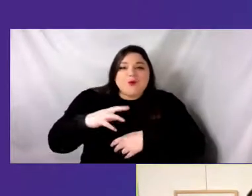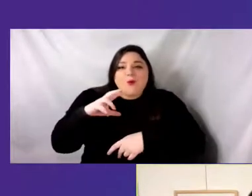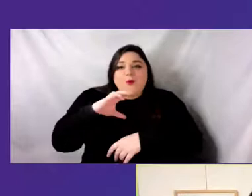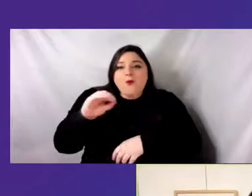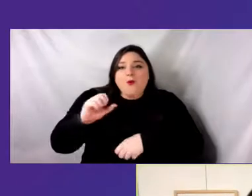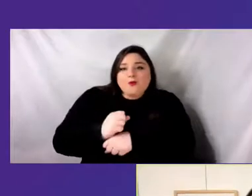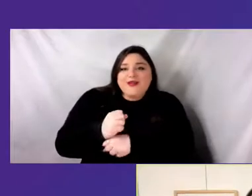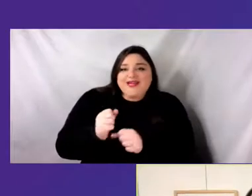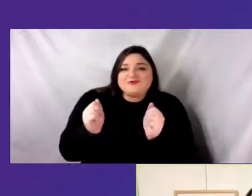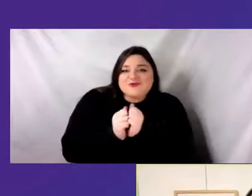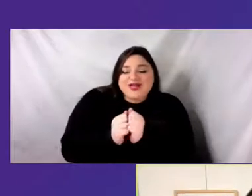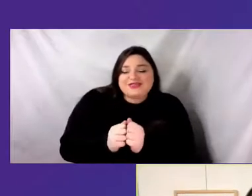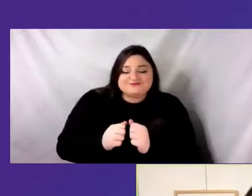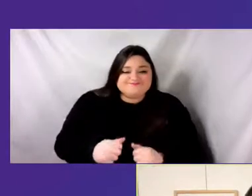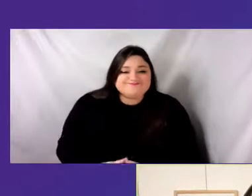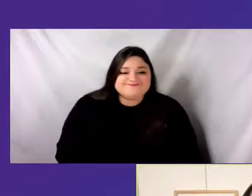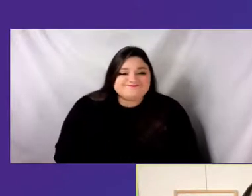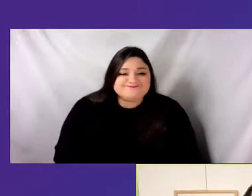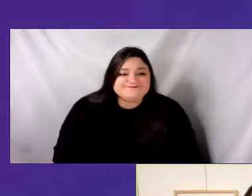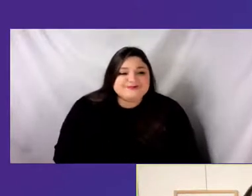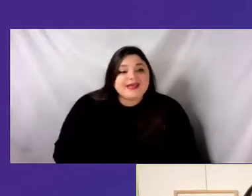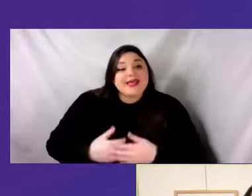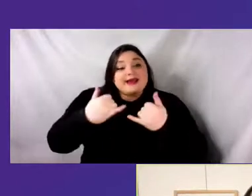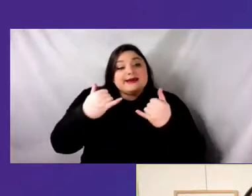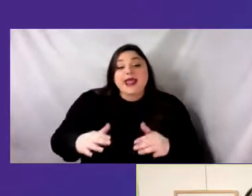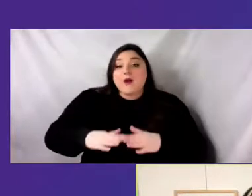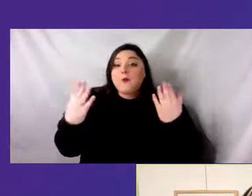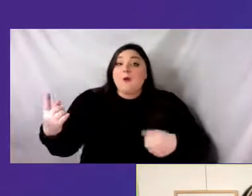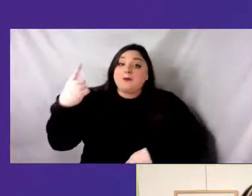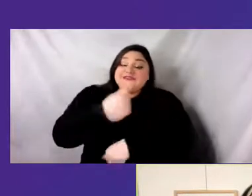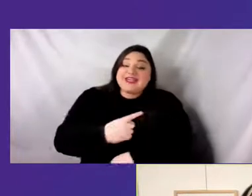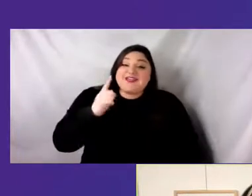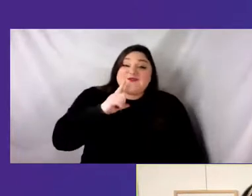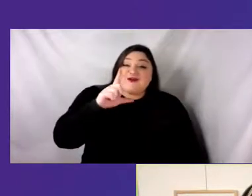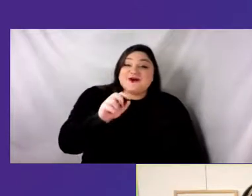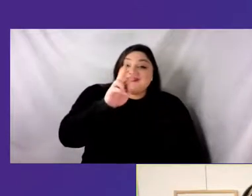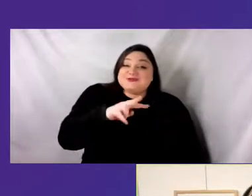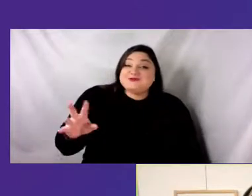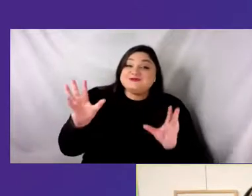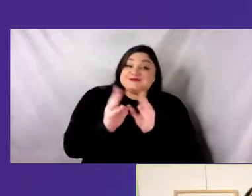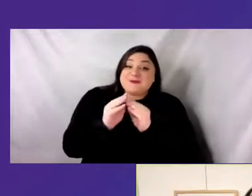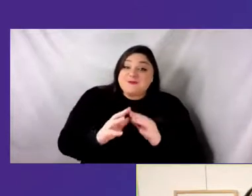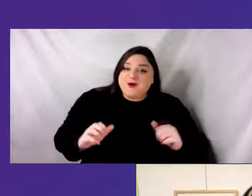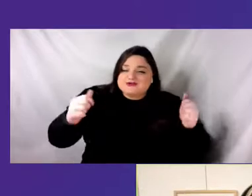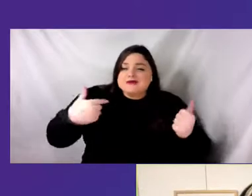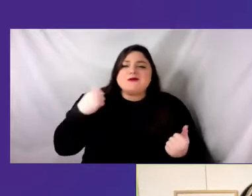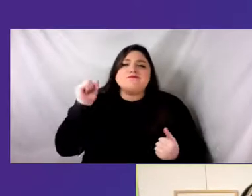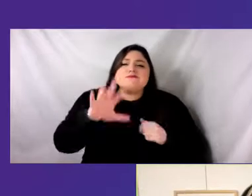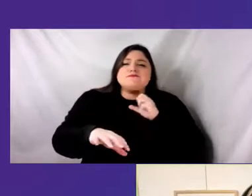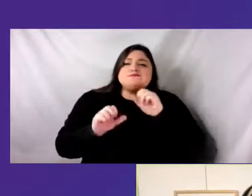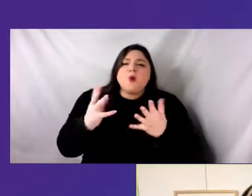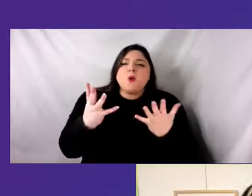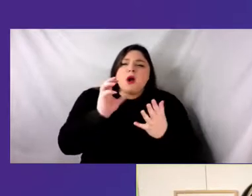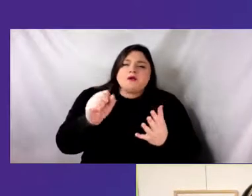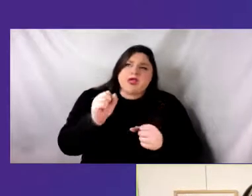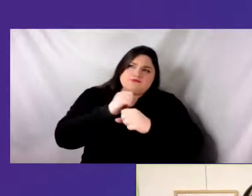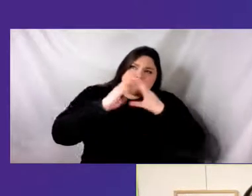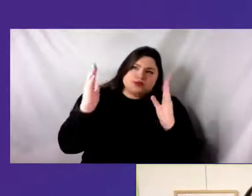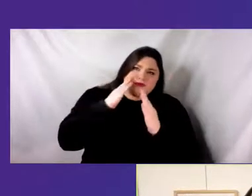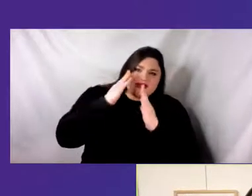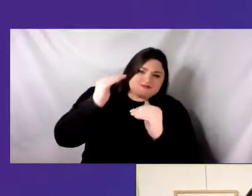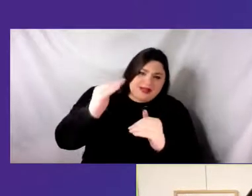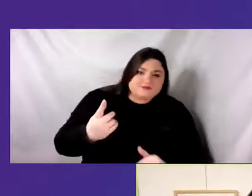Today, on our opening day of the 2022 symposium, here's what you can expect. We'll start with a land and historical